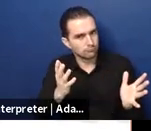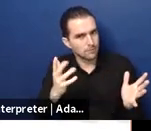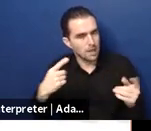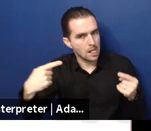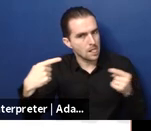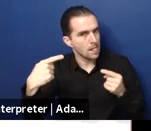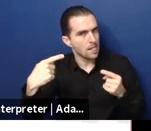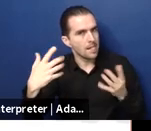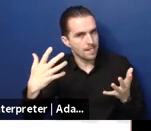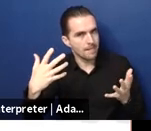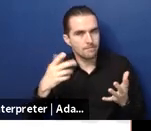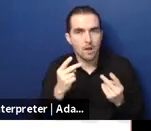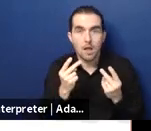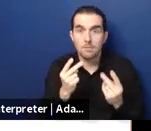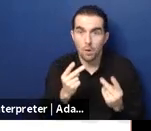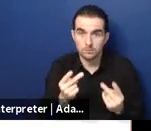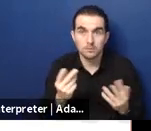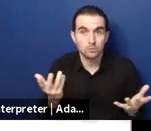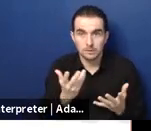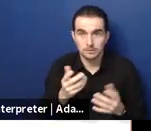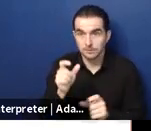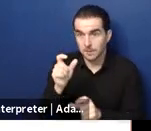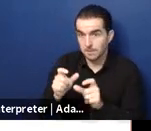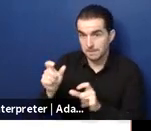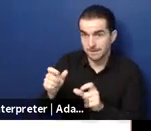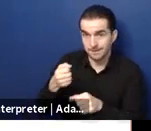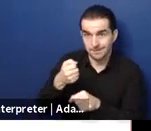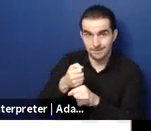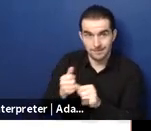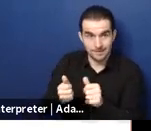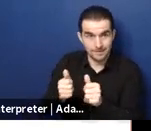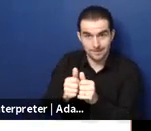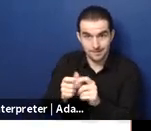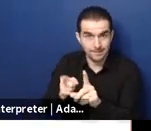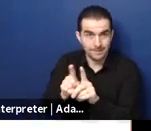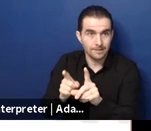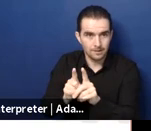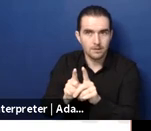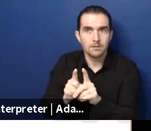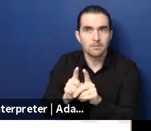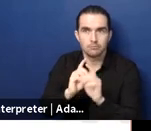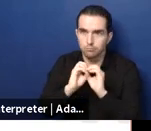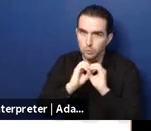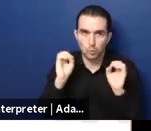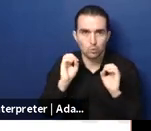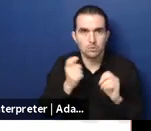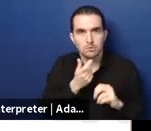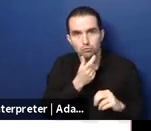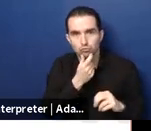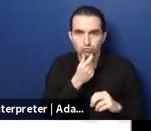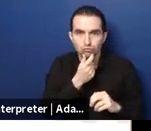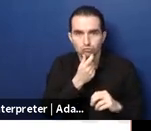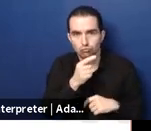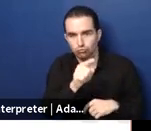it can have uh detrimental effects and uh which also affect i mean it will affect